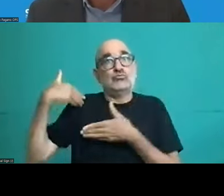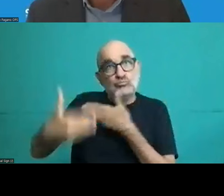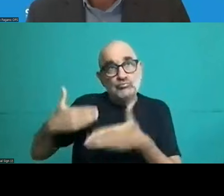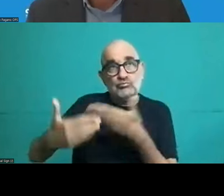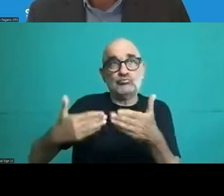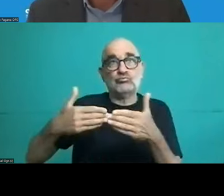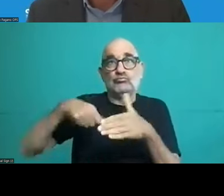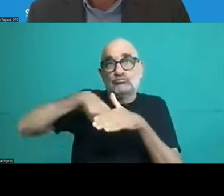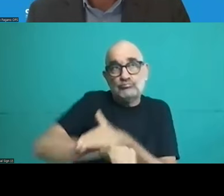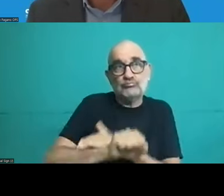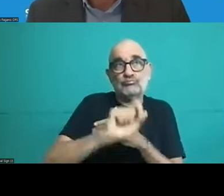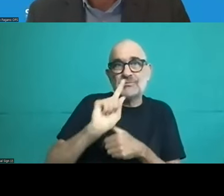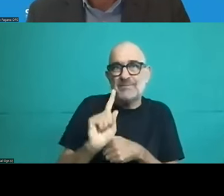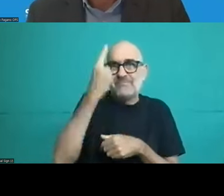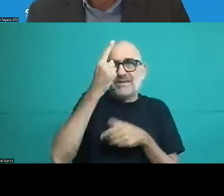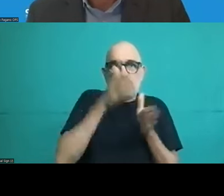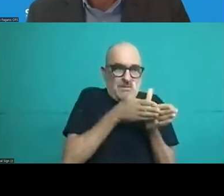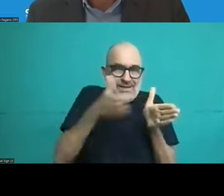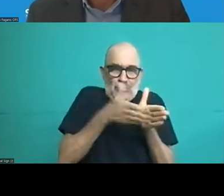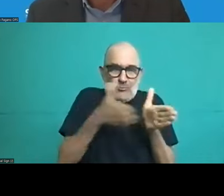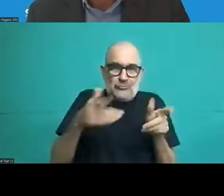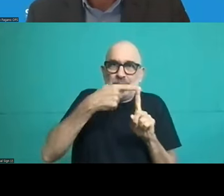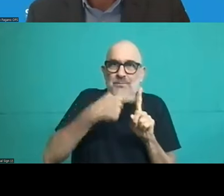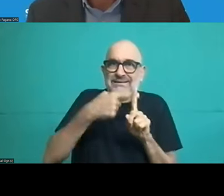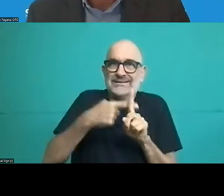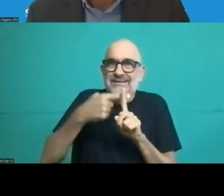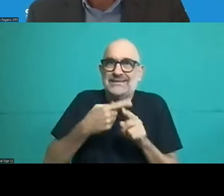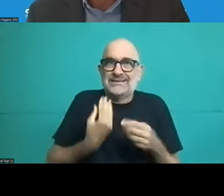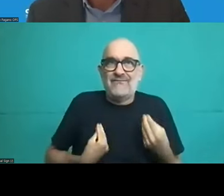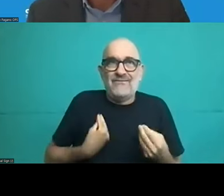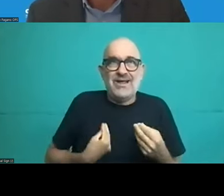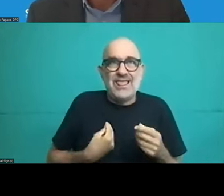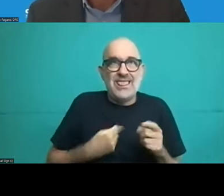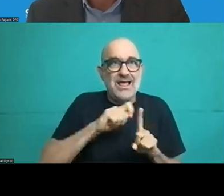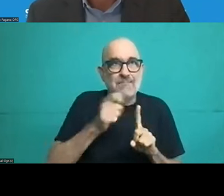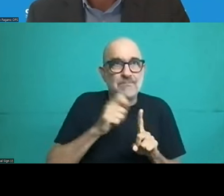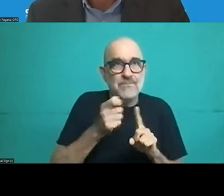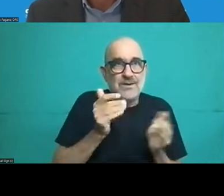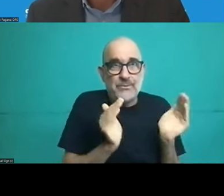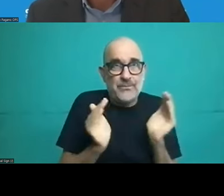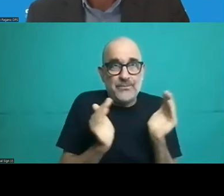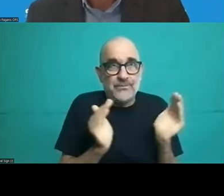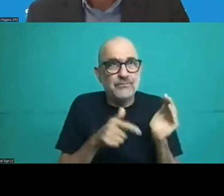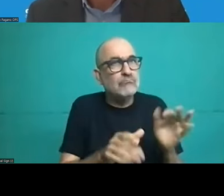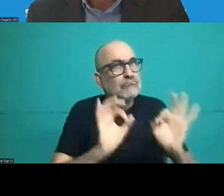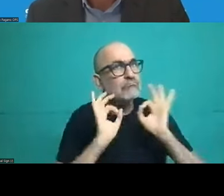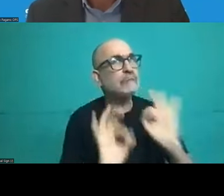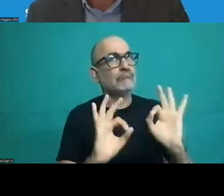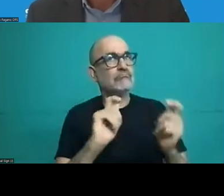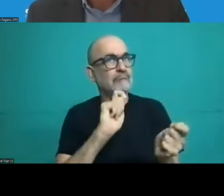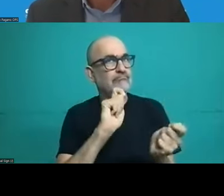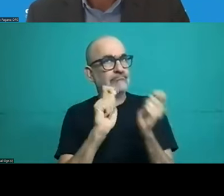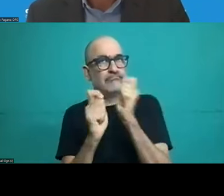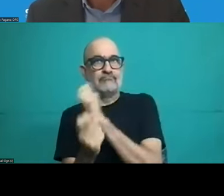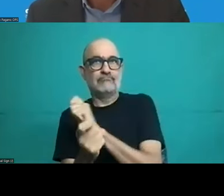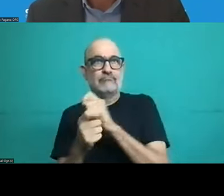till uh the first years of this child's life there is also a project which was affected a few